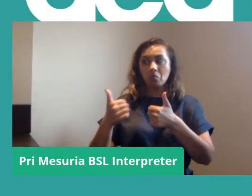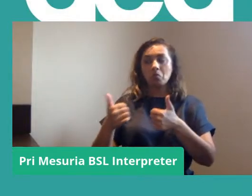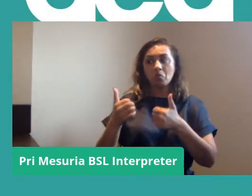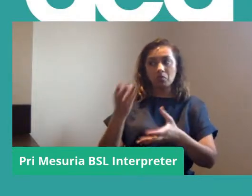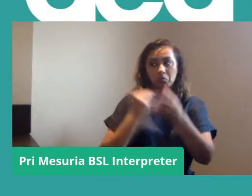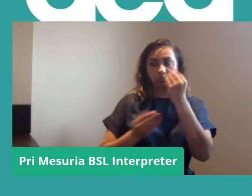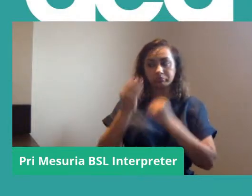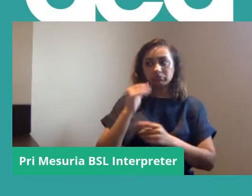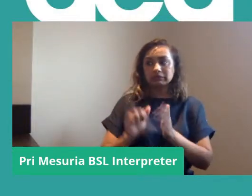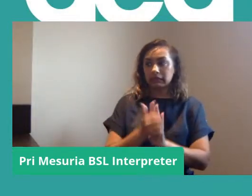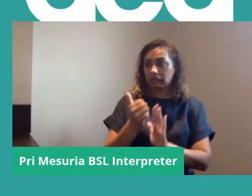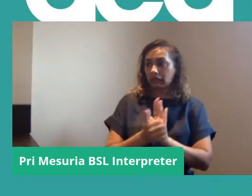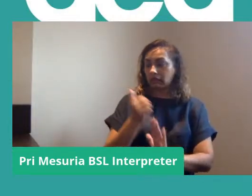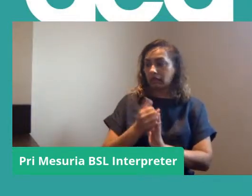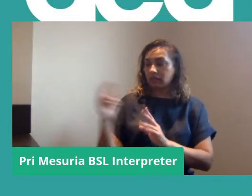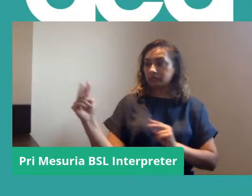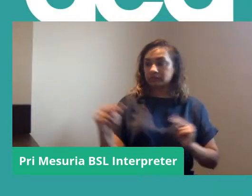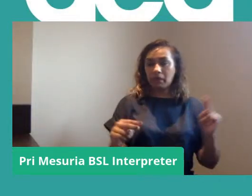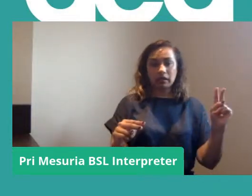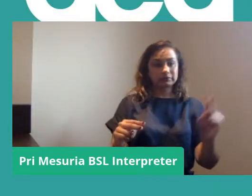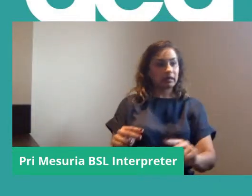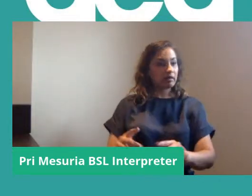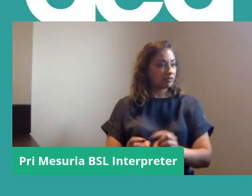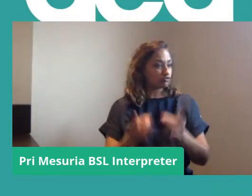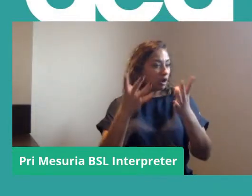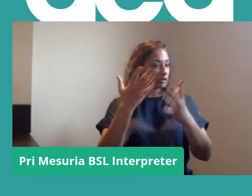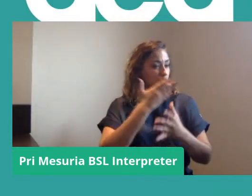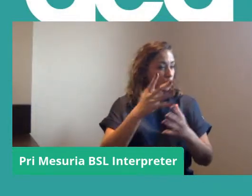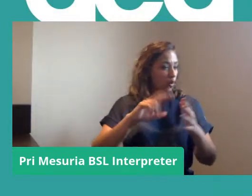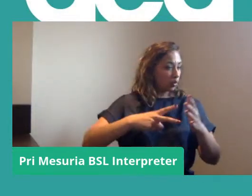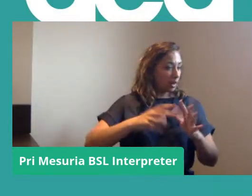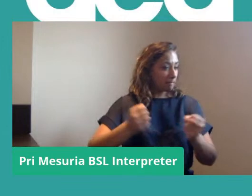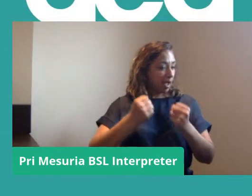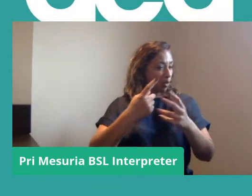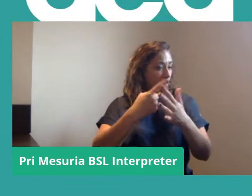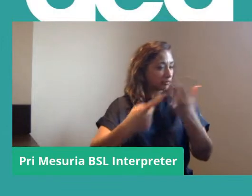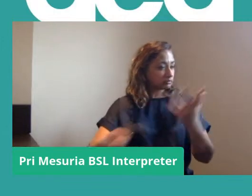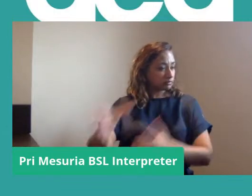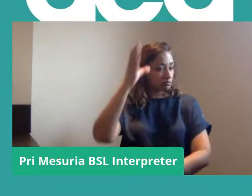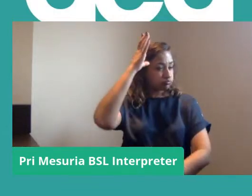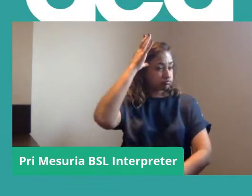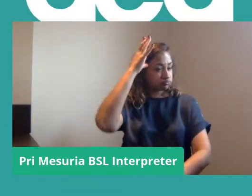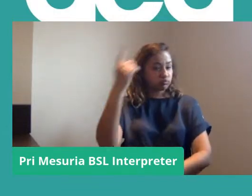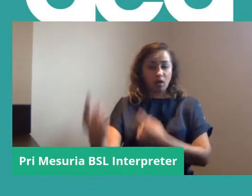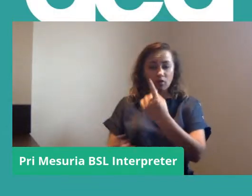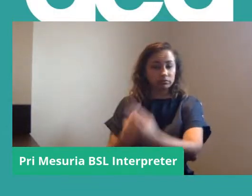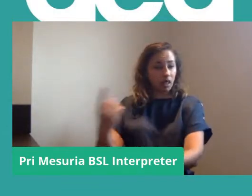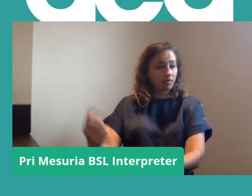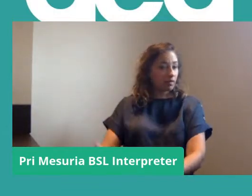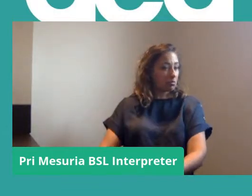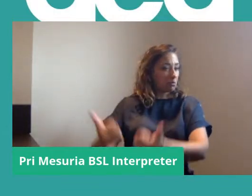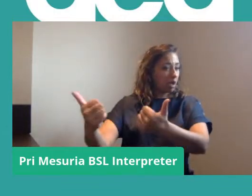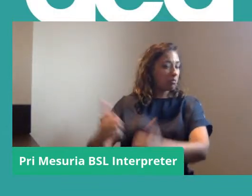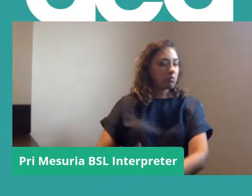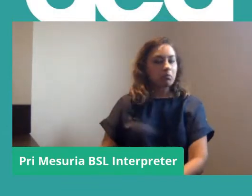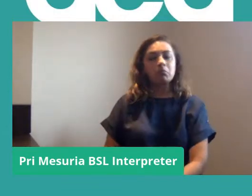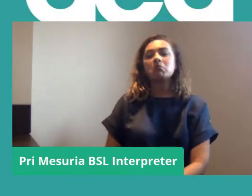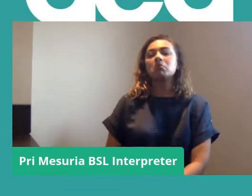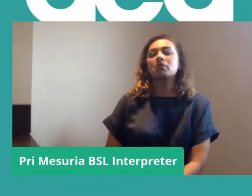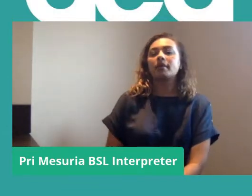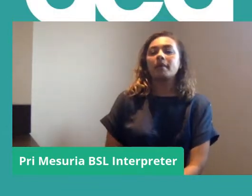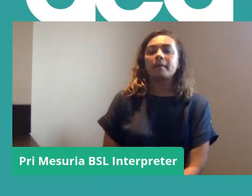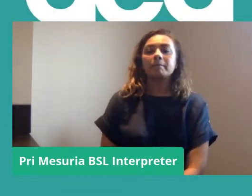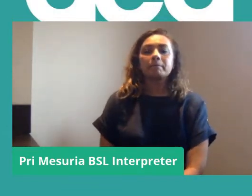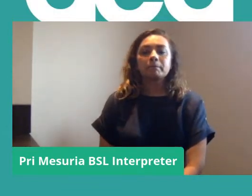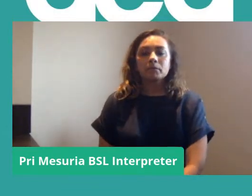perspective on Strike School and organising for power and how it can be used on the ground. So over to you,